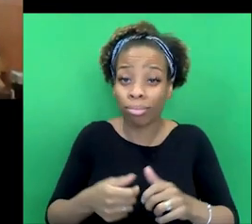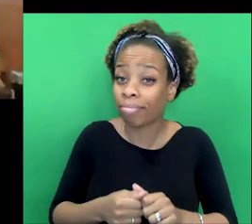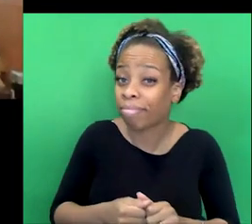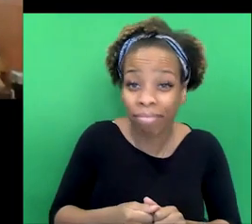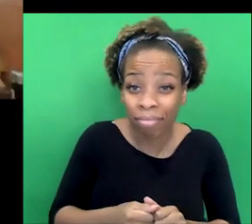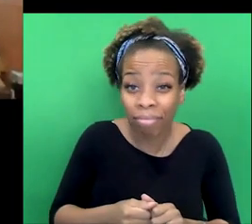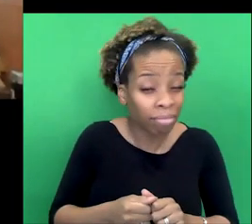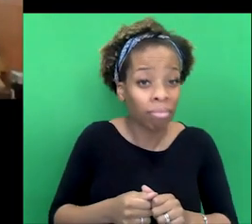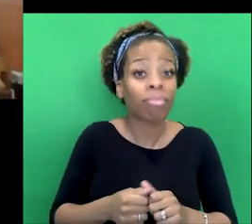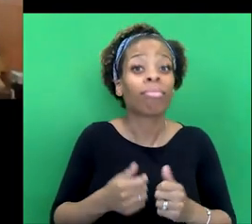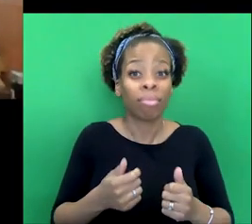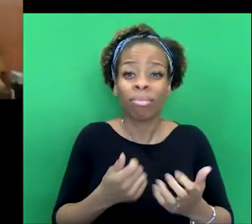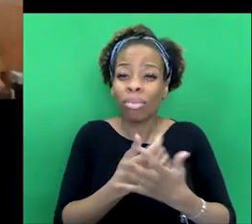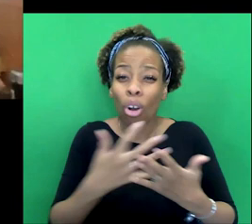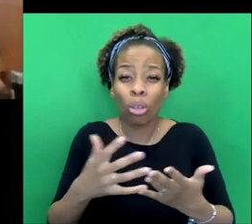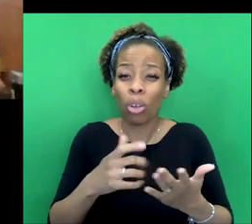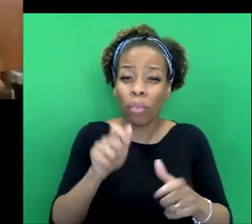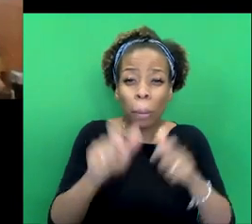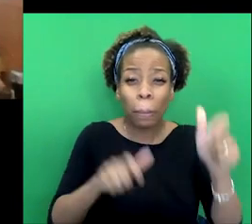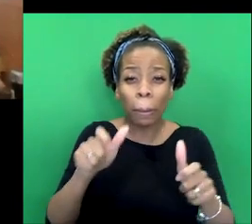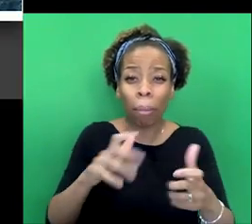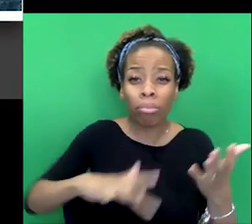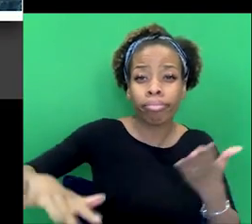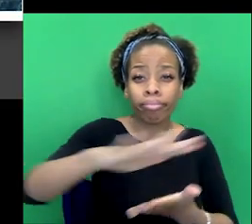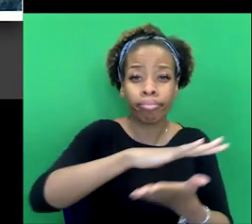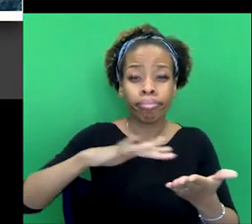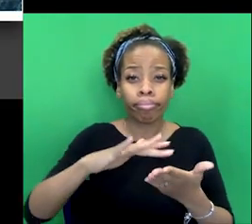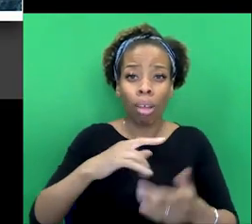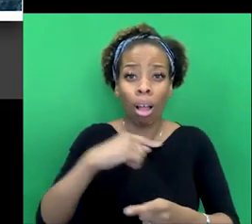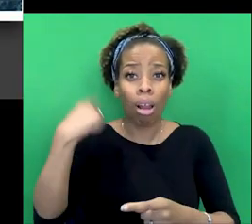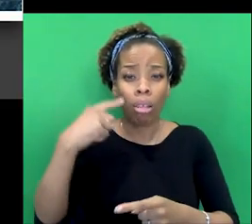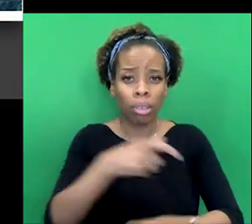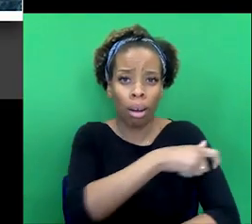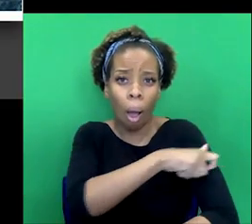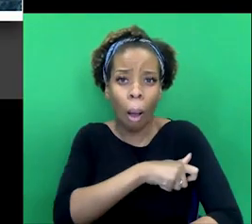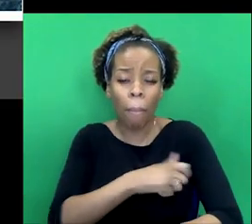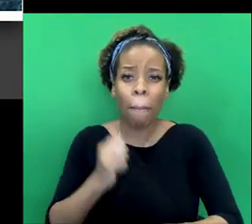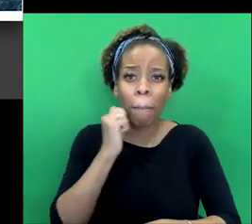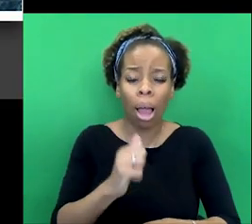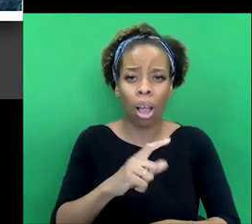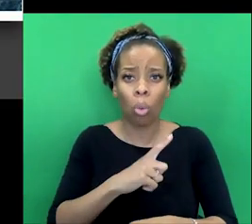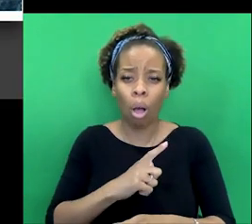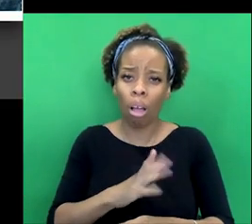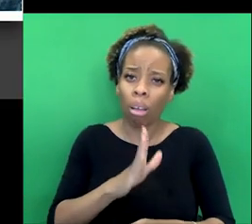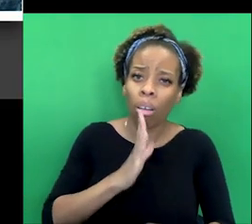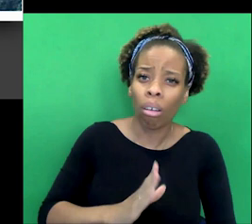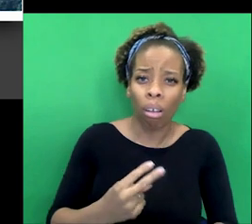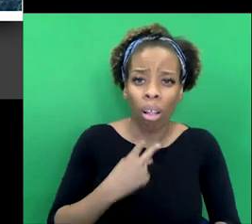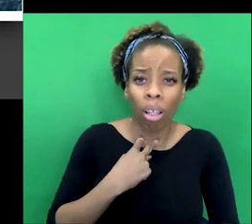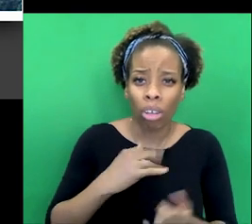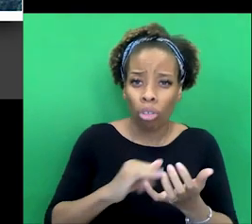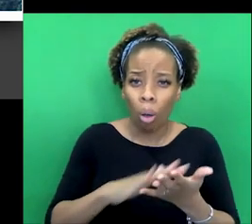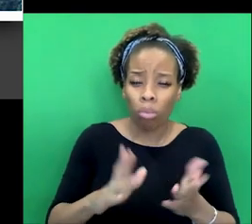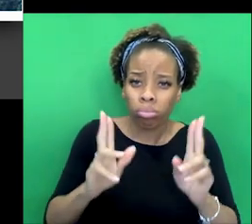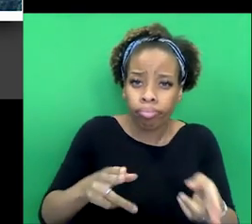of London wear these black armbands to mourn for him. This is a fictional character, but he has sort of entered everybody's lives.